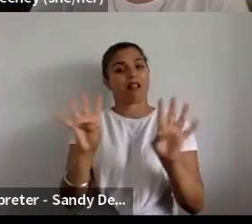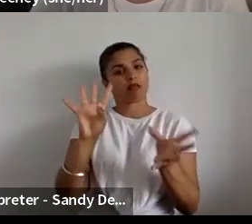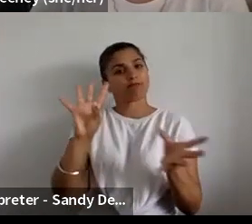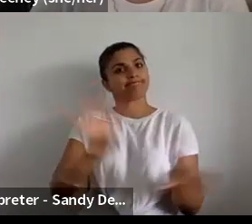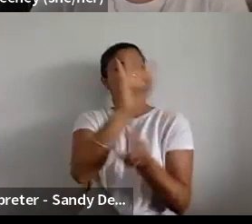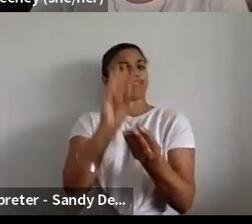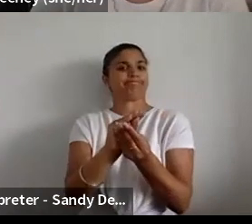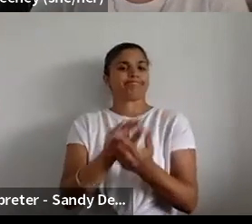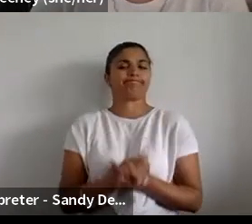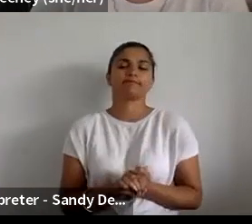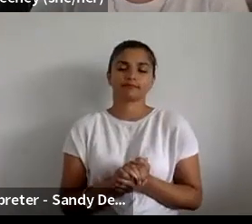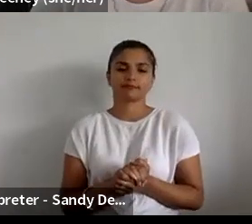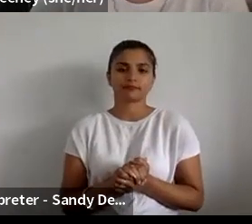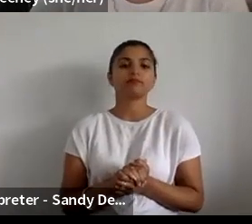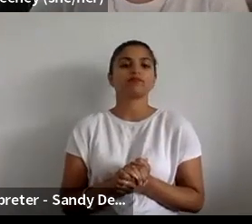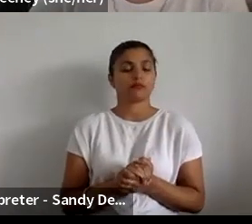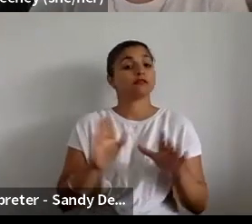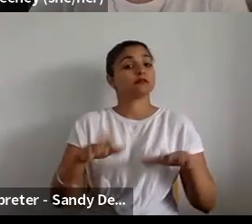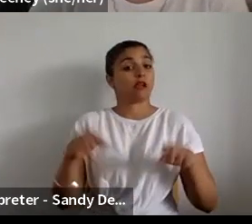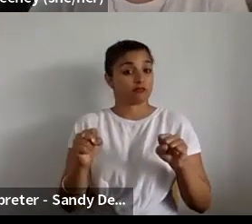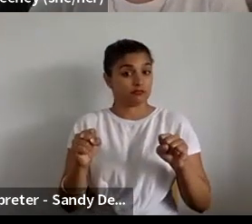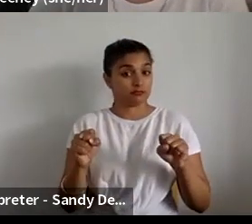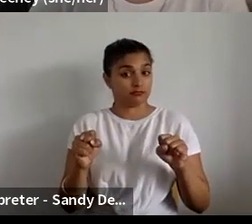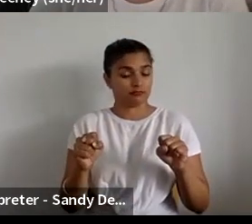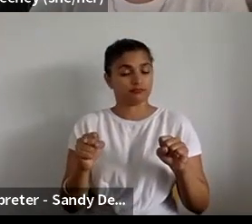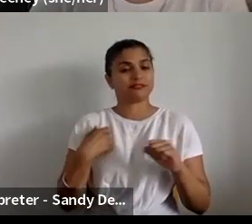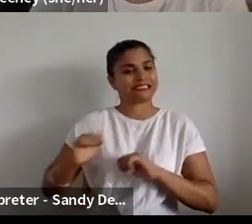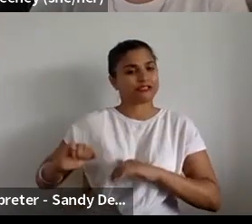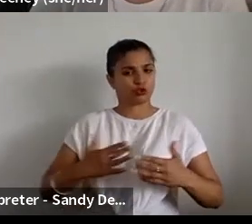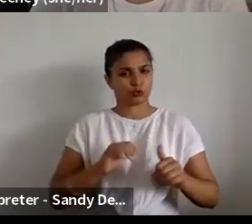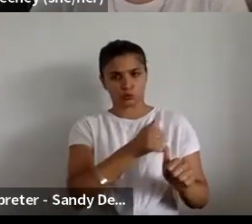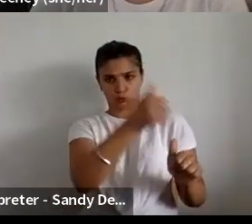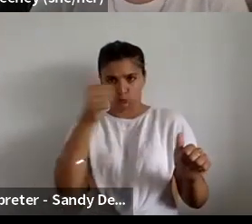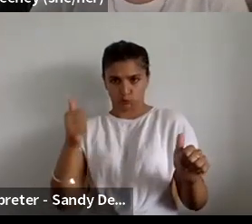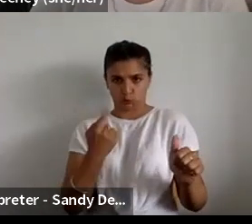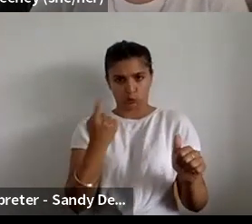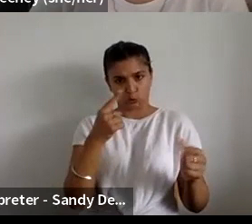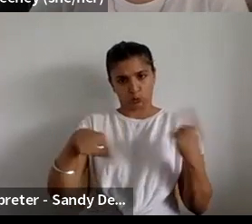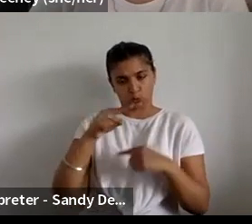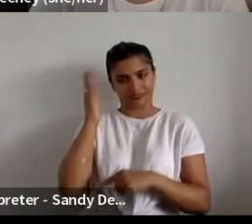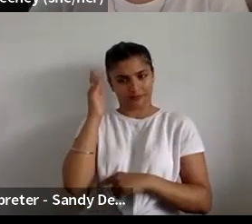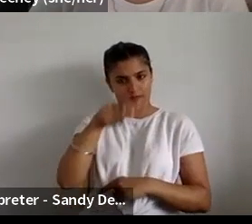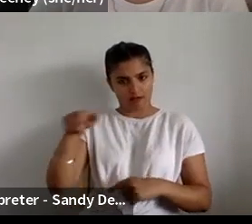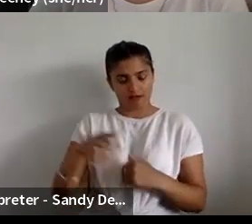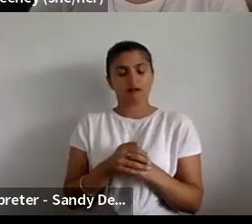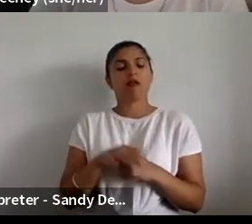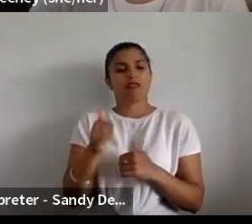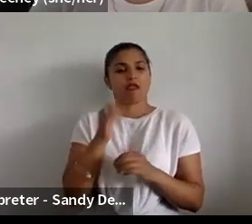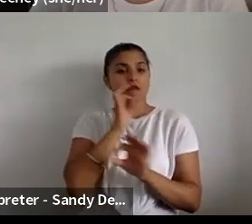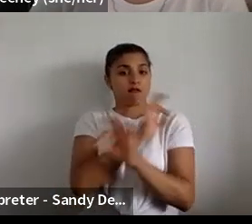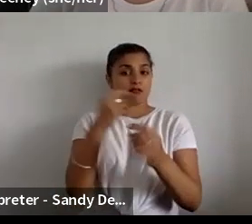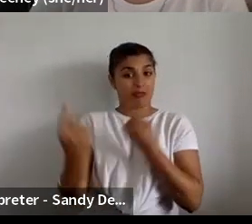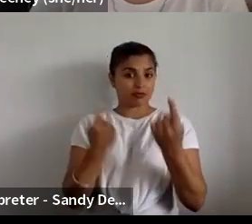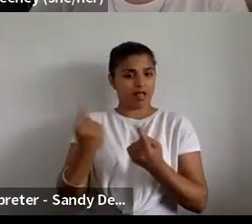So to kick off, I'm going to introduce our speakers and then ask them to say a bit about their